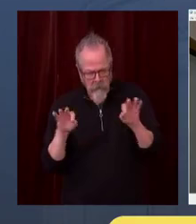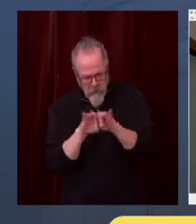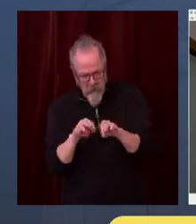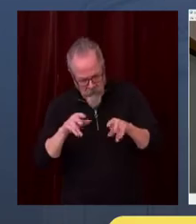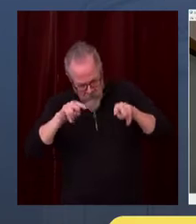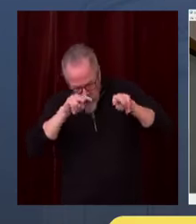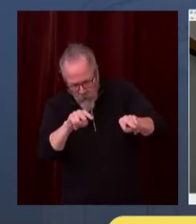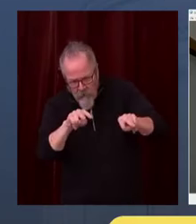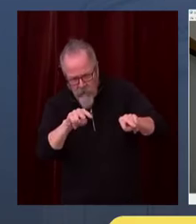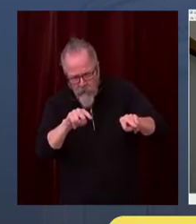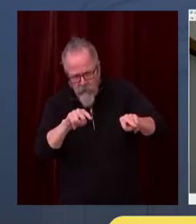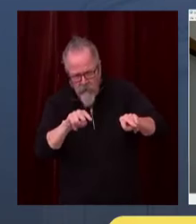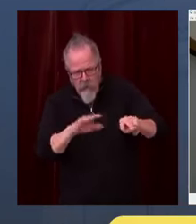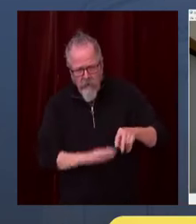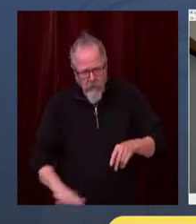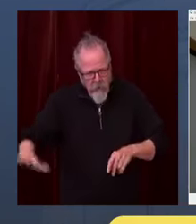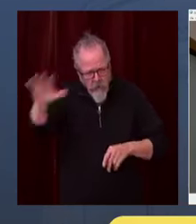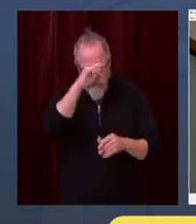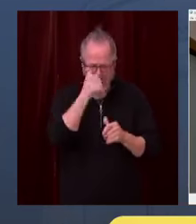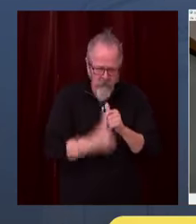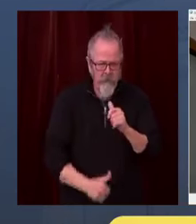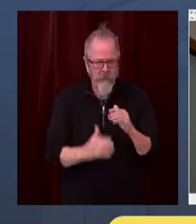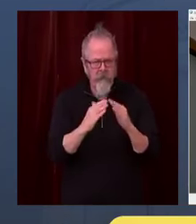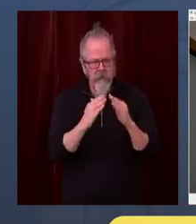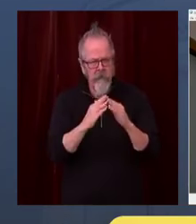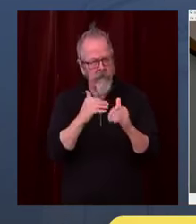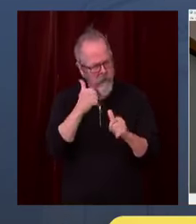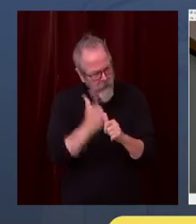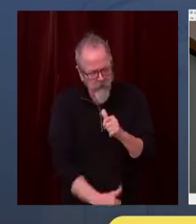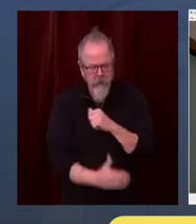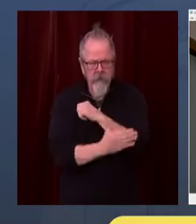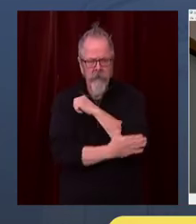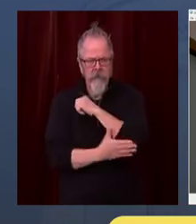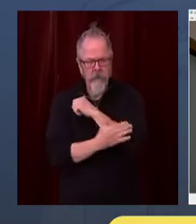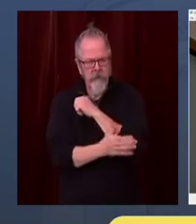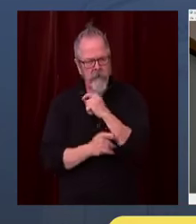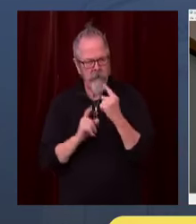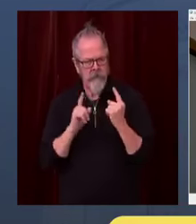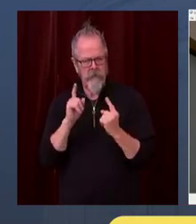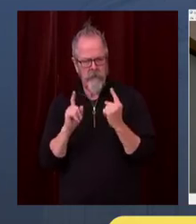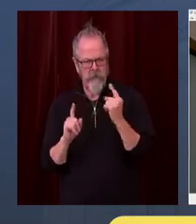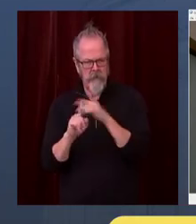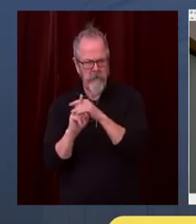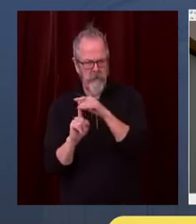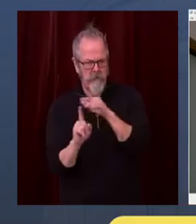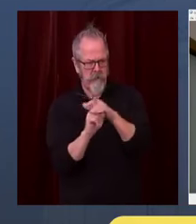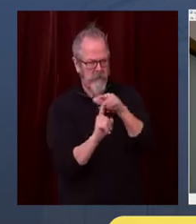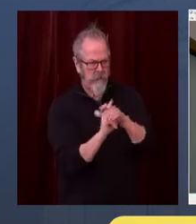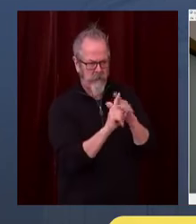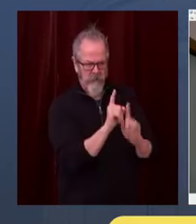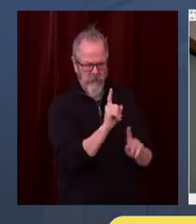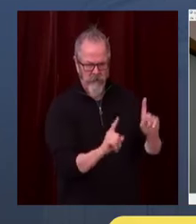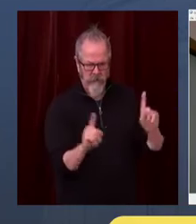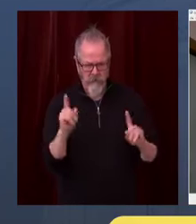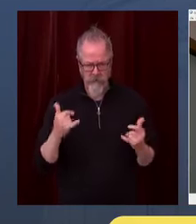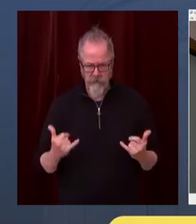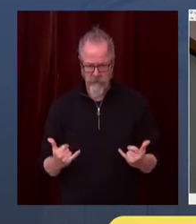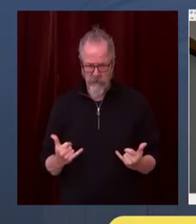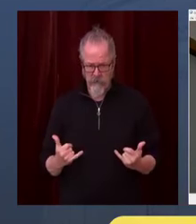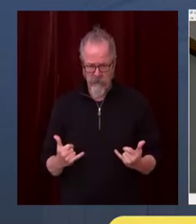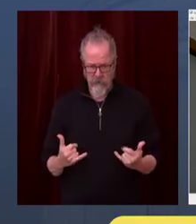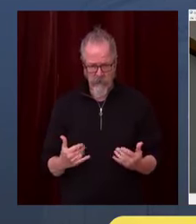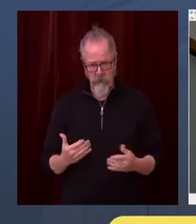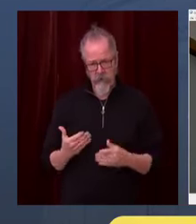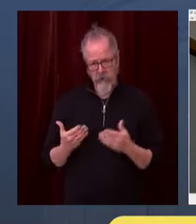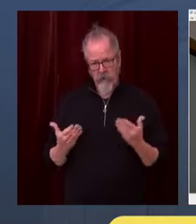We looked at our own data and found that in Seattle, nearly 20% of total cases are